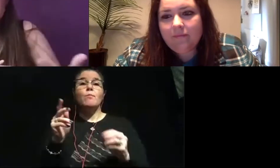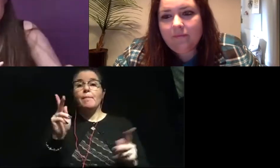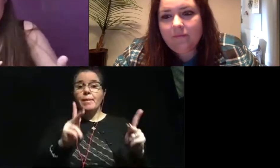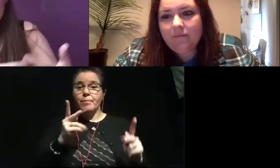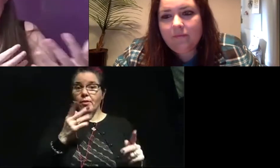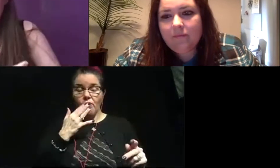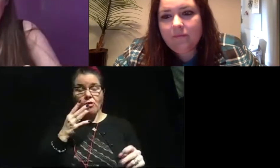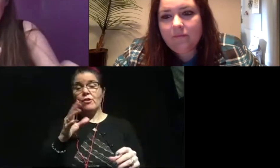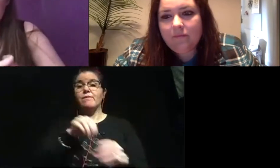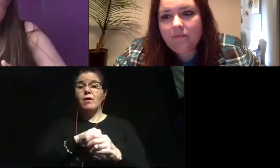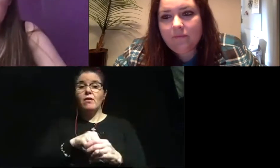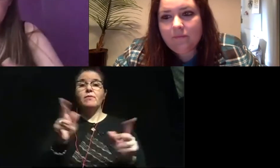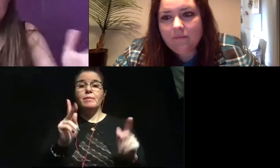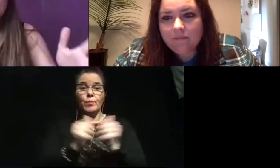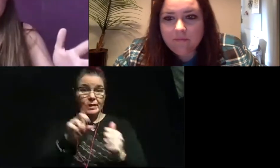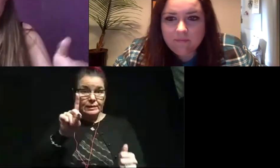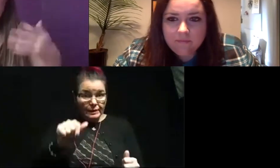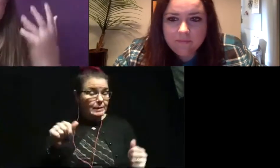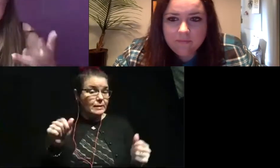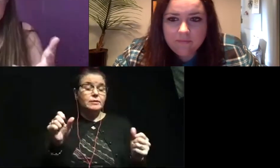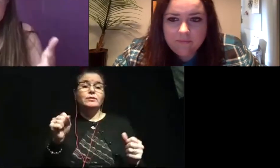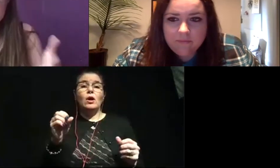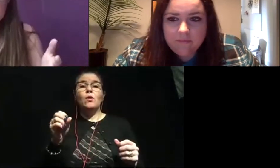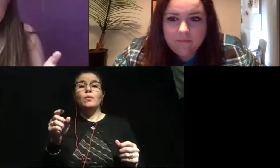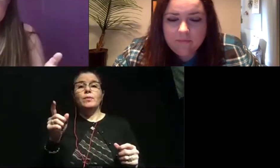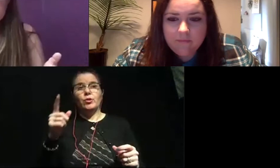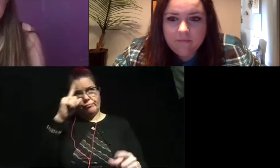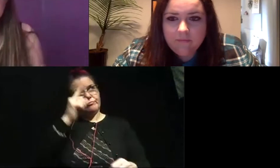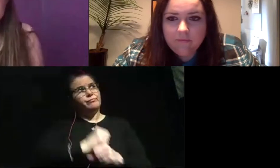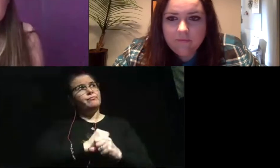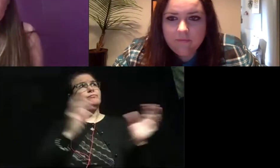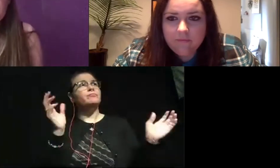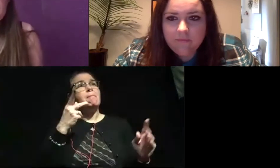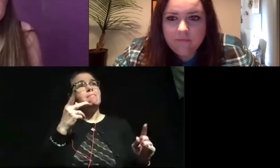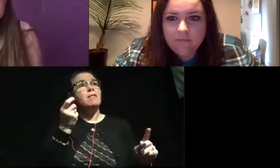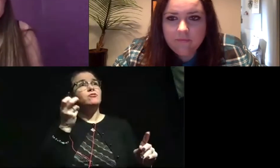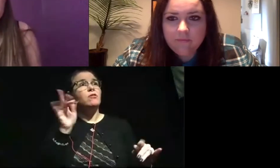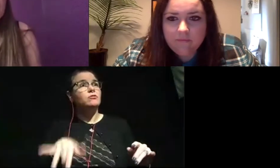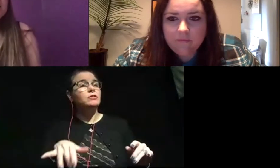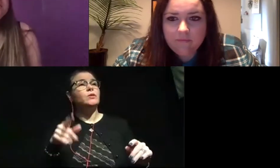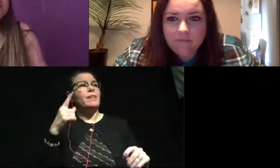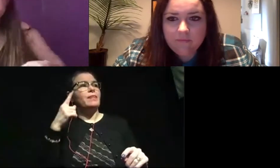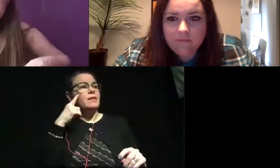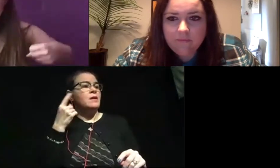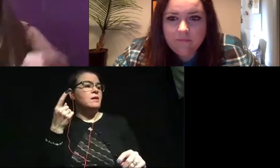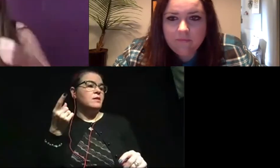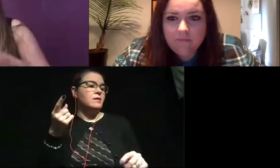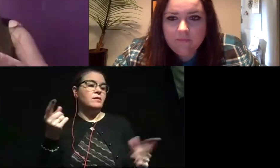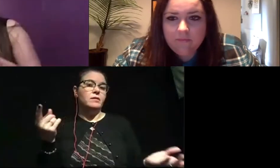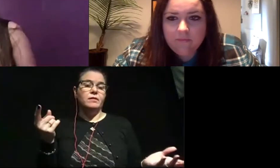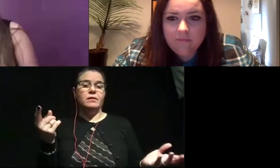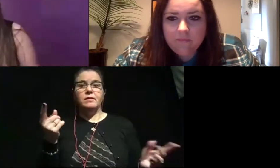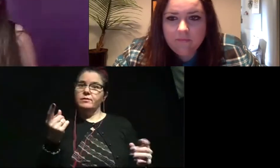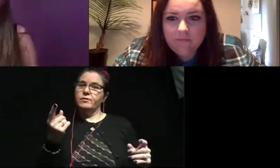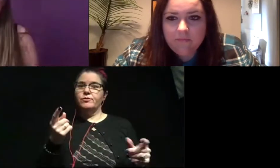more people with disabilities. So a lot of people, when you think of paleontology, we think of somebody running out